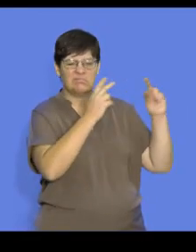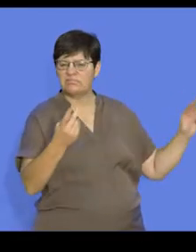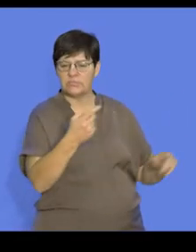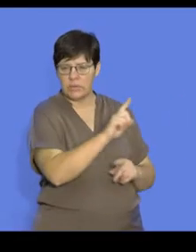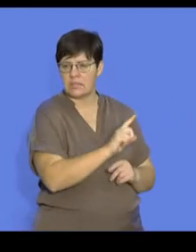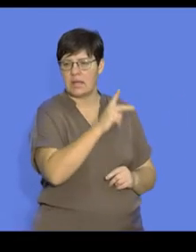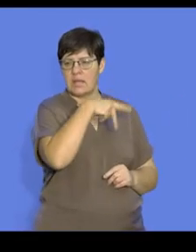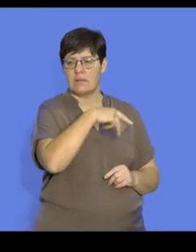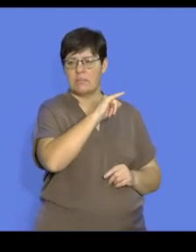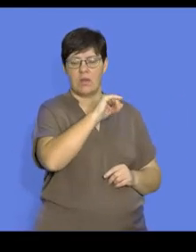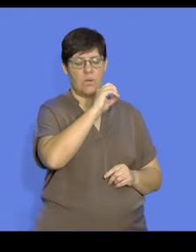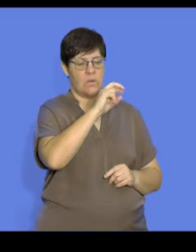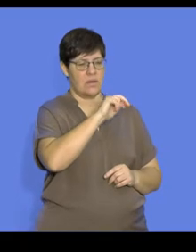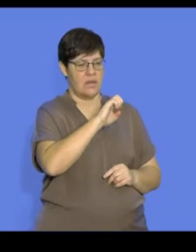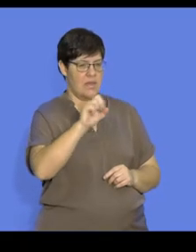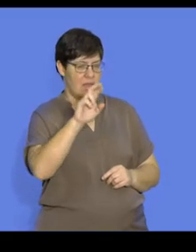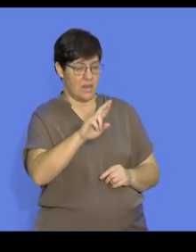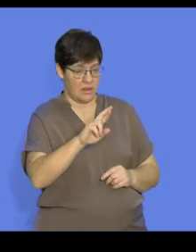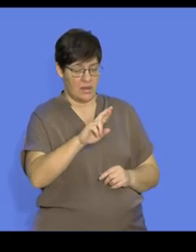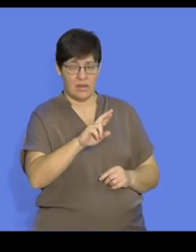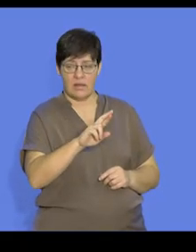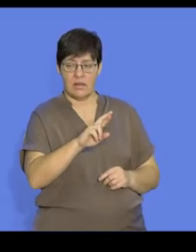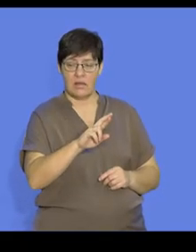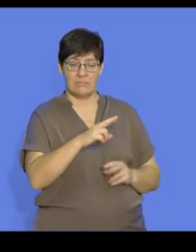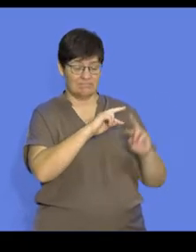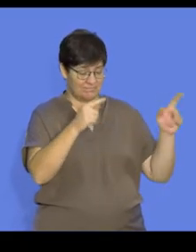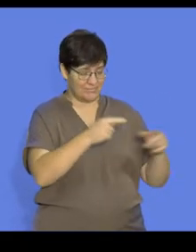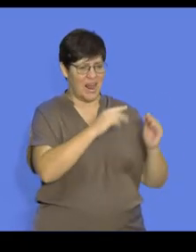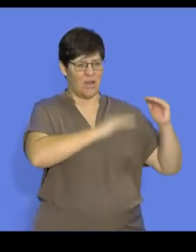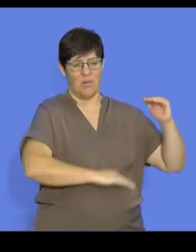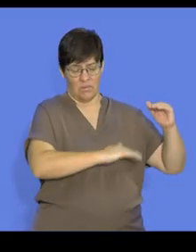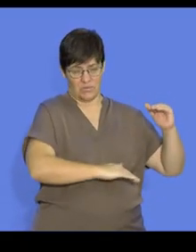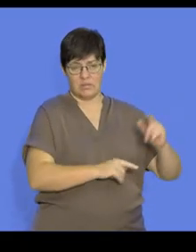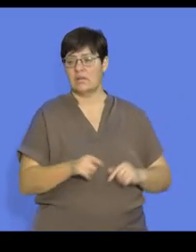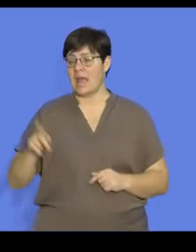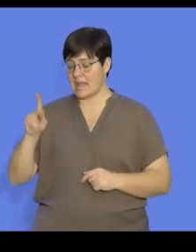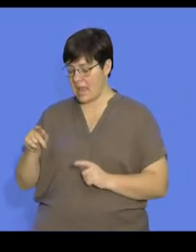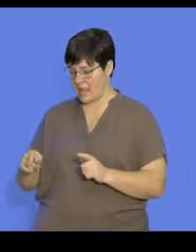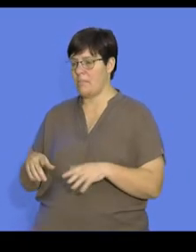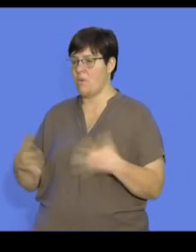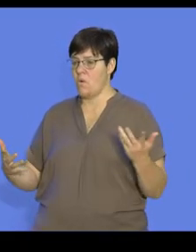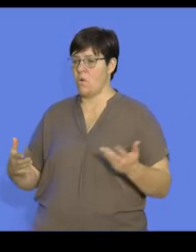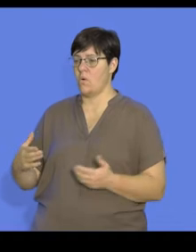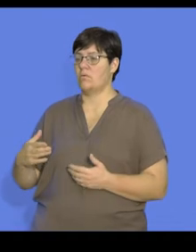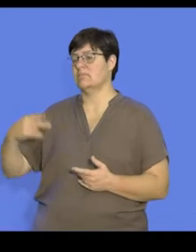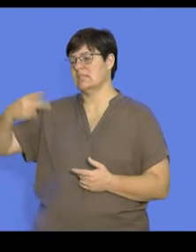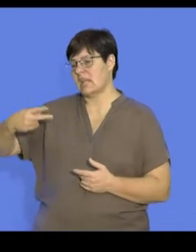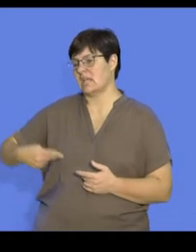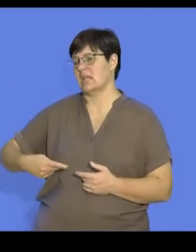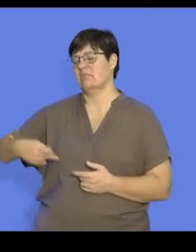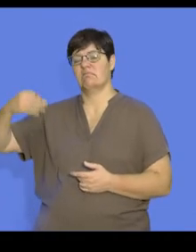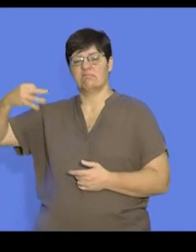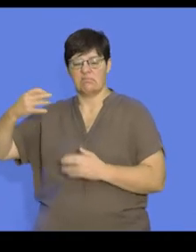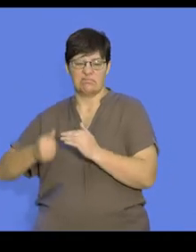pioneer species, right at the bottom of the trophic level. If we compare them to the K strategies, these are generally your secondary, tertiary,